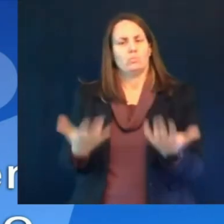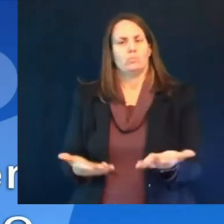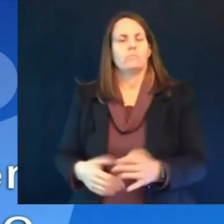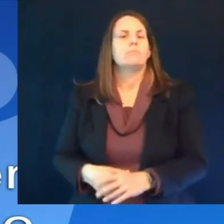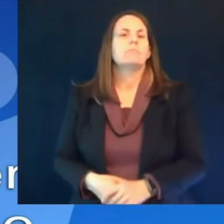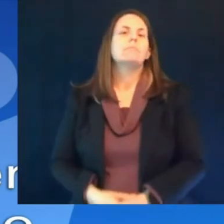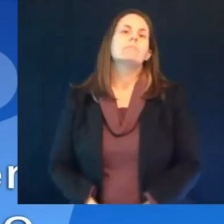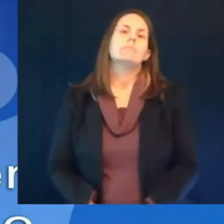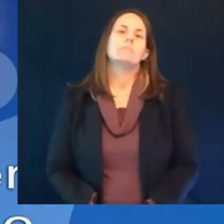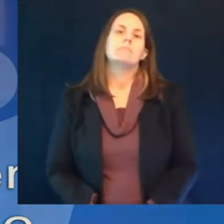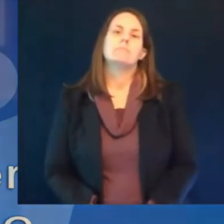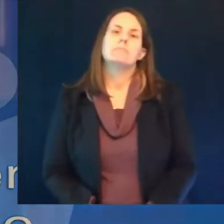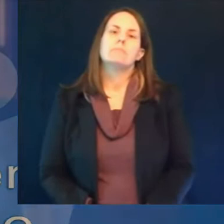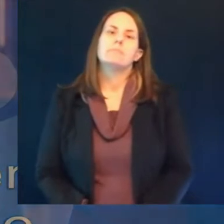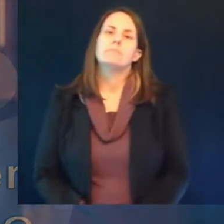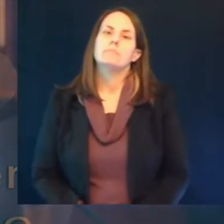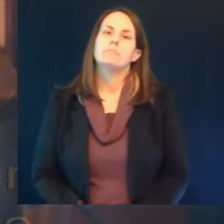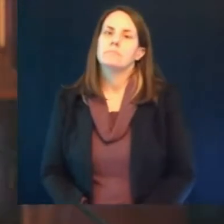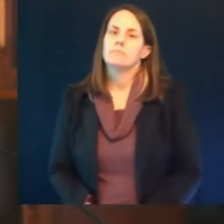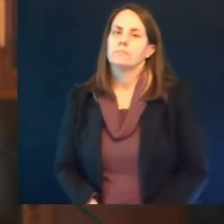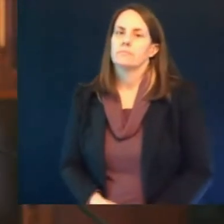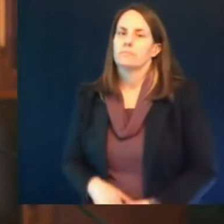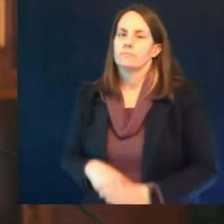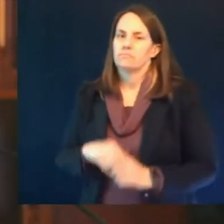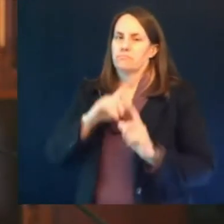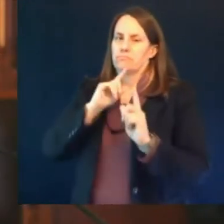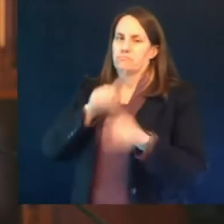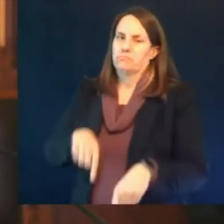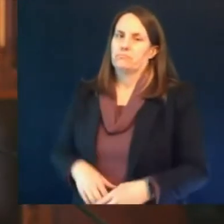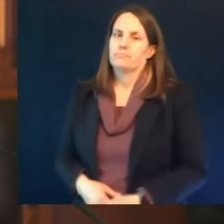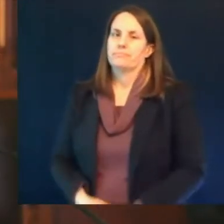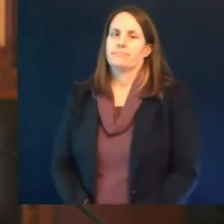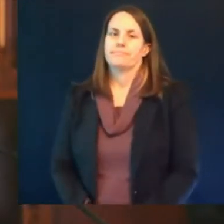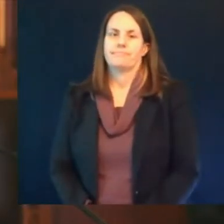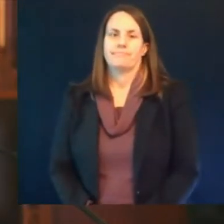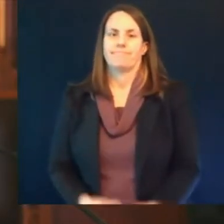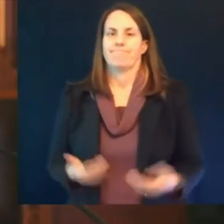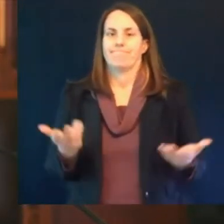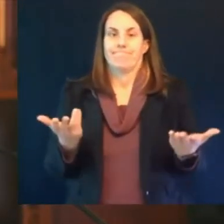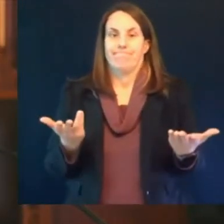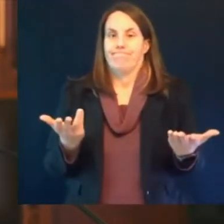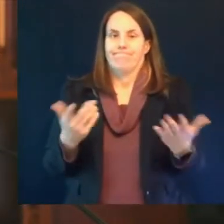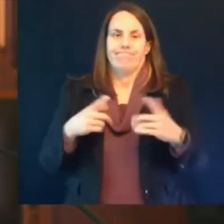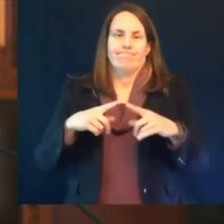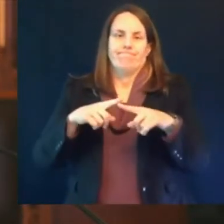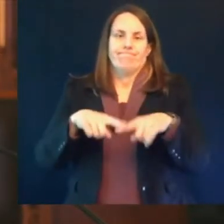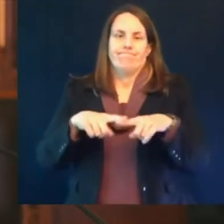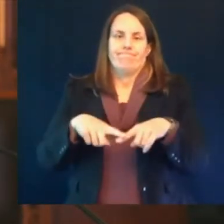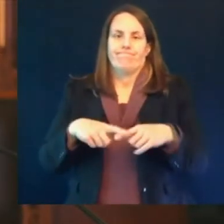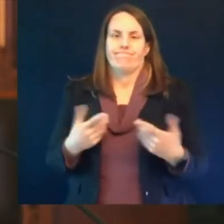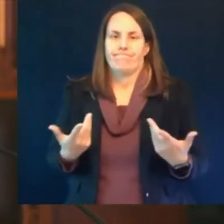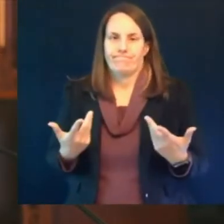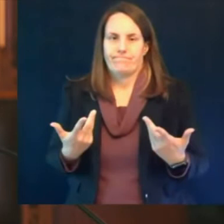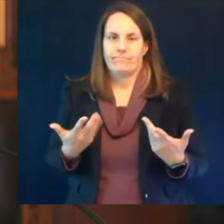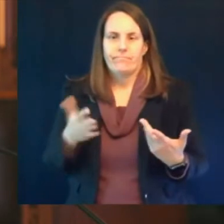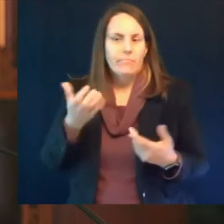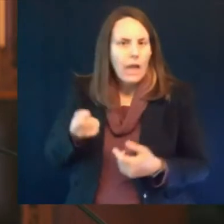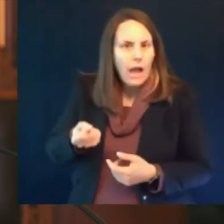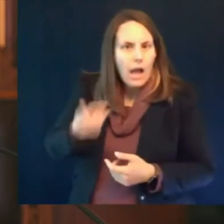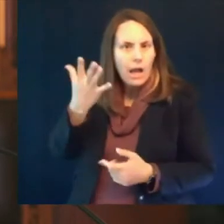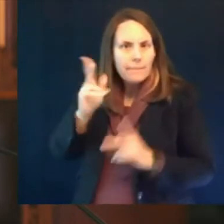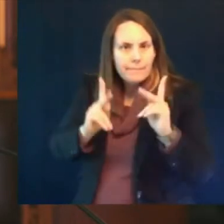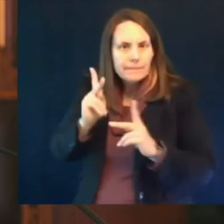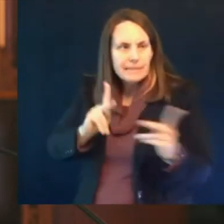well that's gonna that's gonna depend on how many they find and what the nature of of those